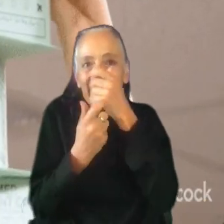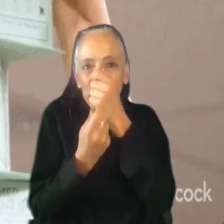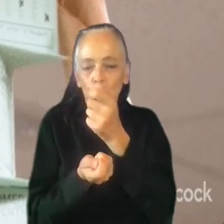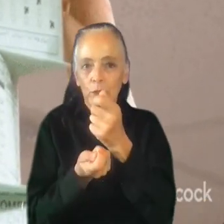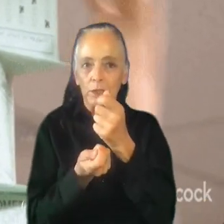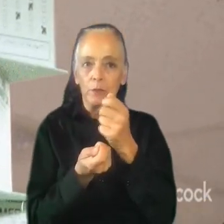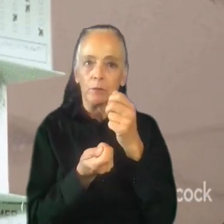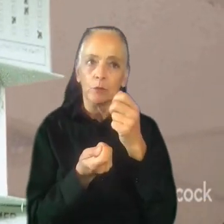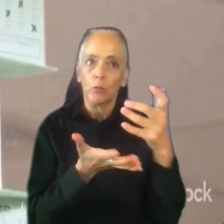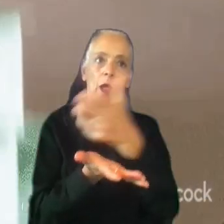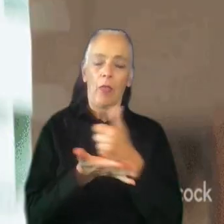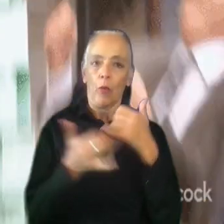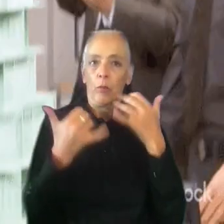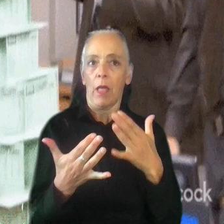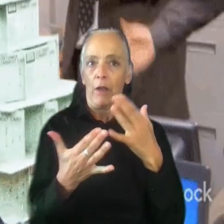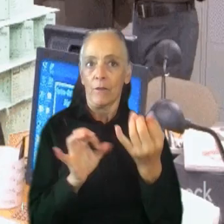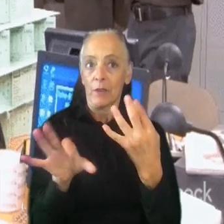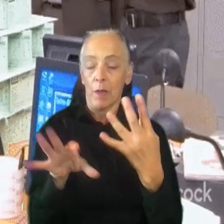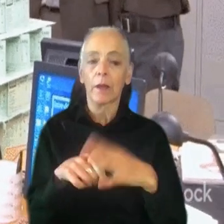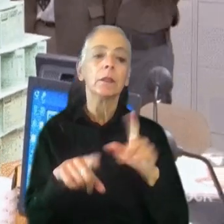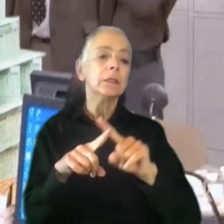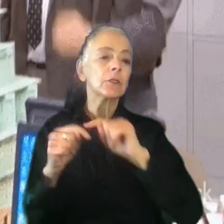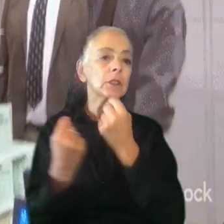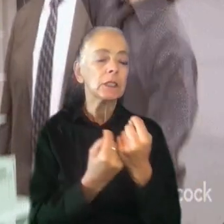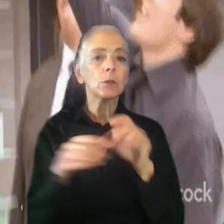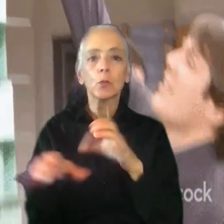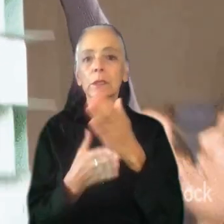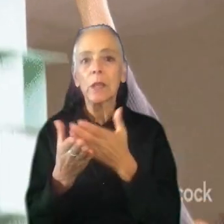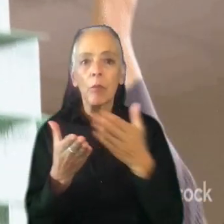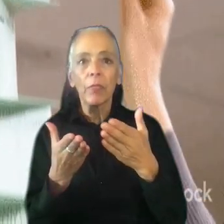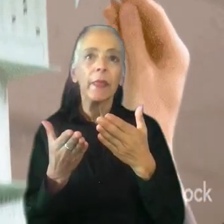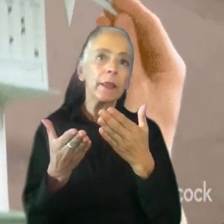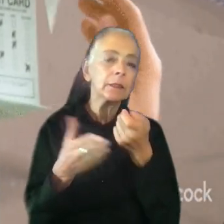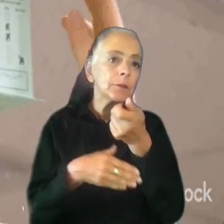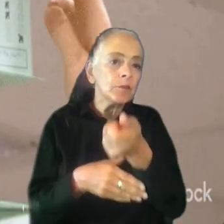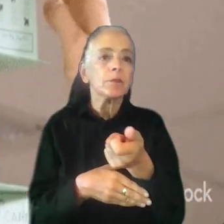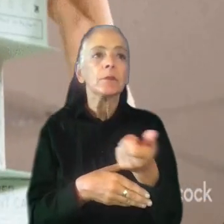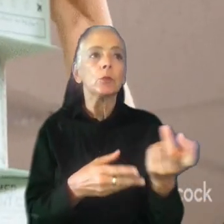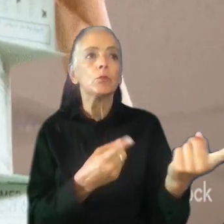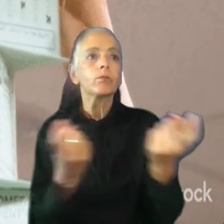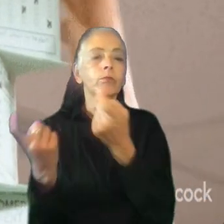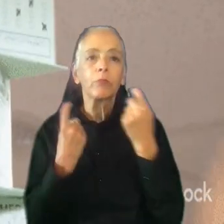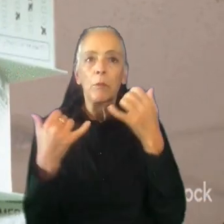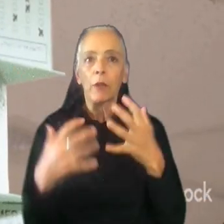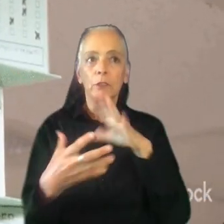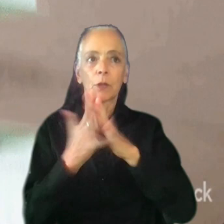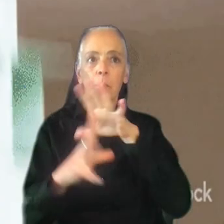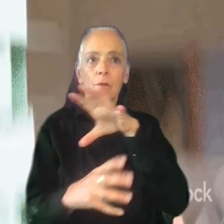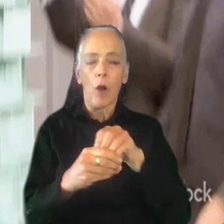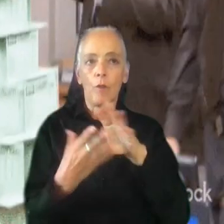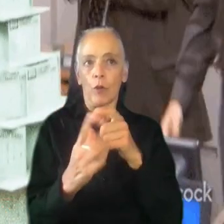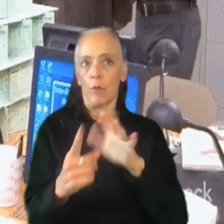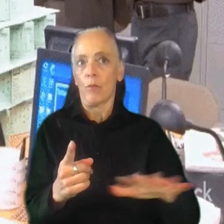gathering player feedback. Different teams were already doing some things here and there to get the players involved and learn from players' experience with the